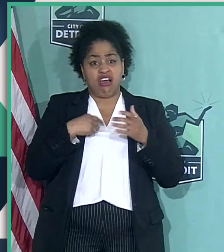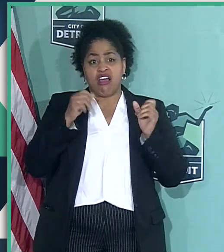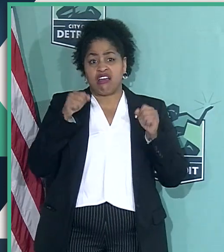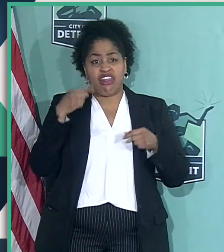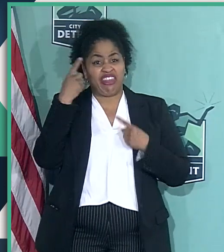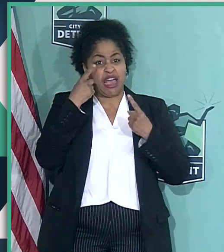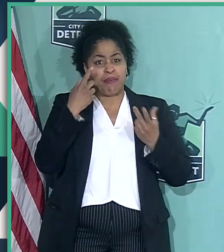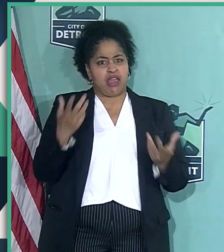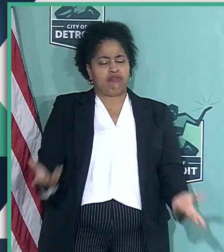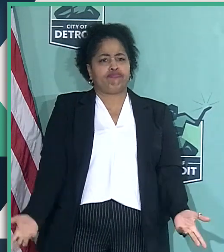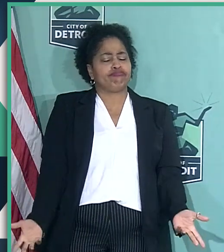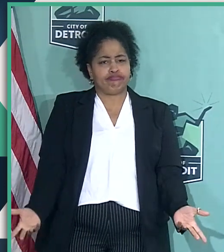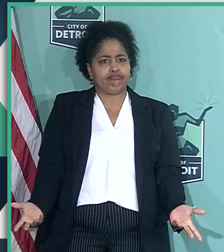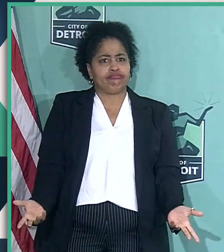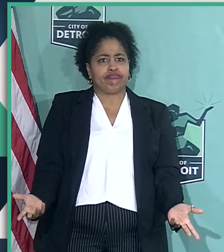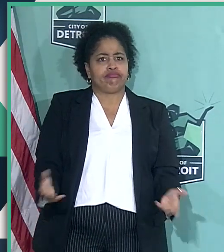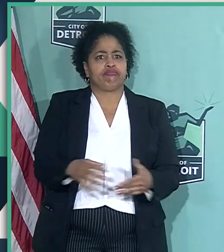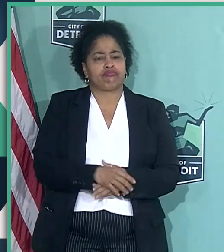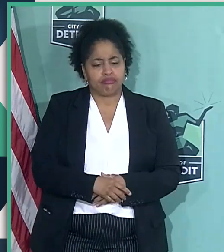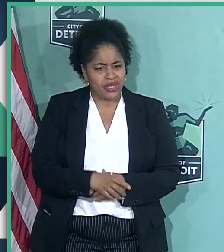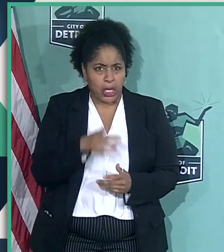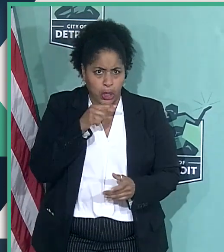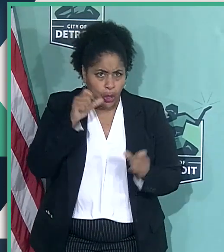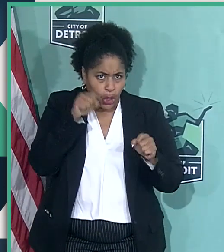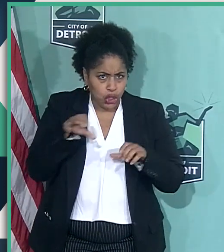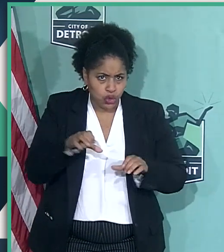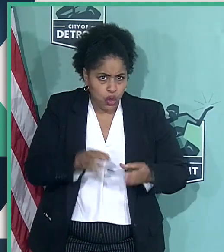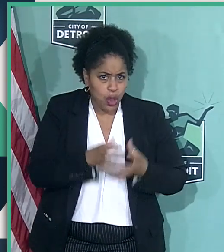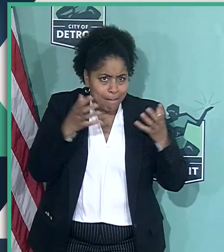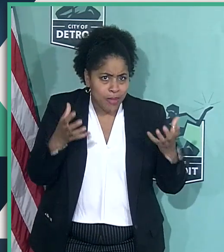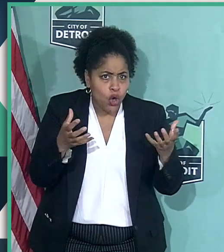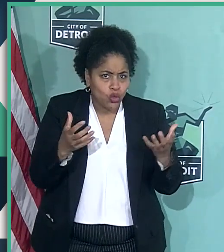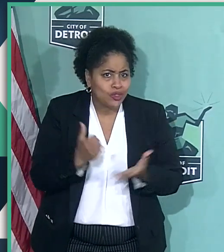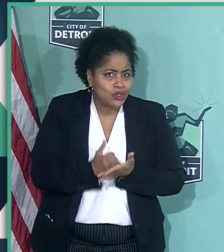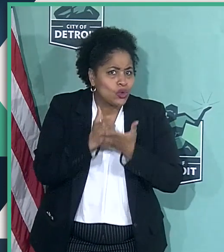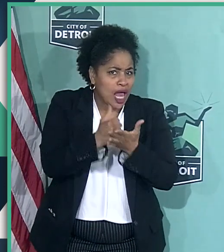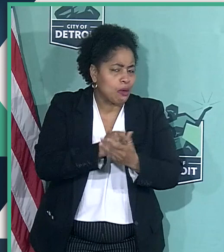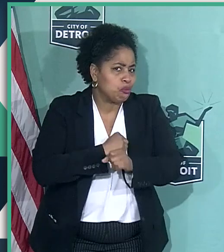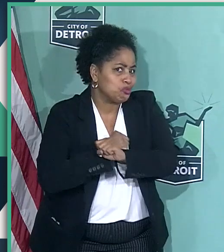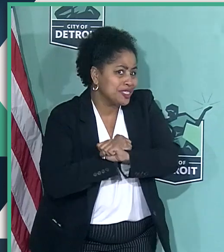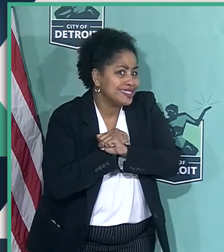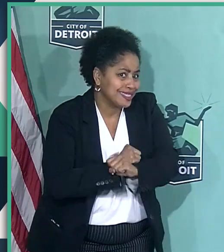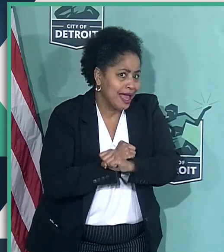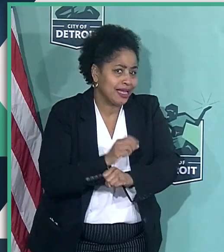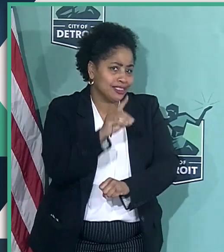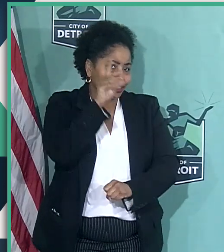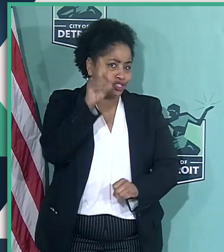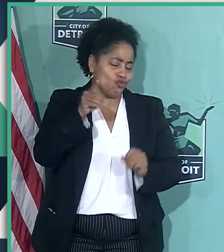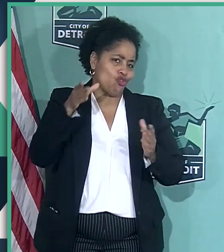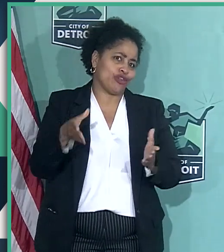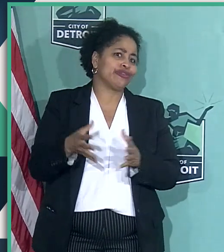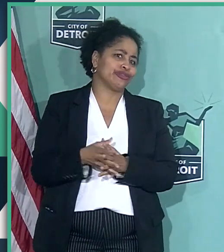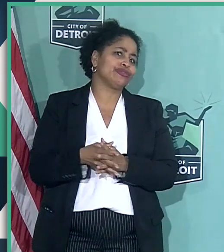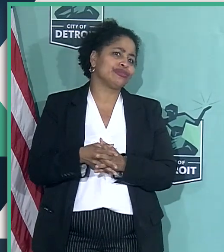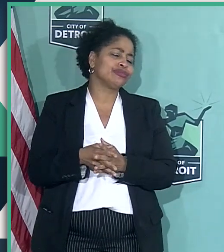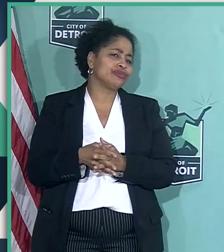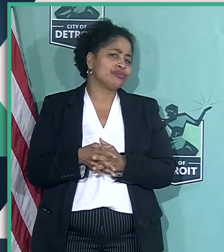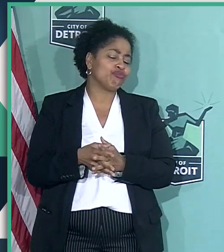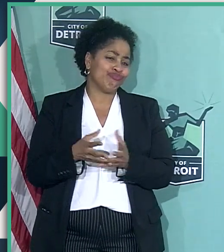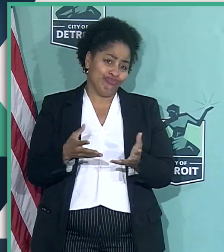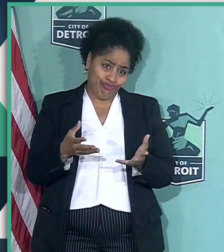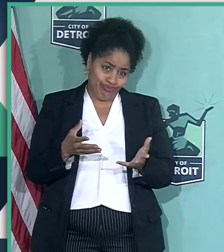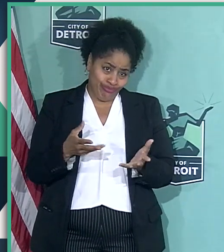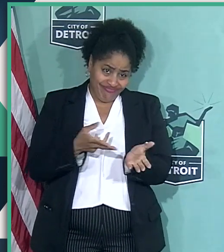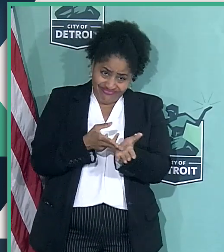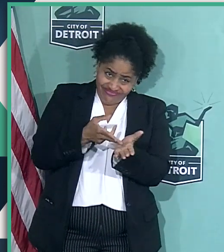about was who could do the most to help protect Detroiters. And the reality